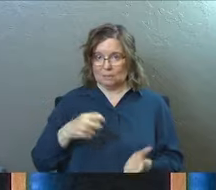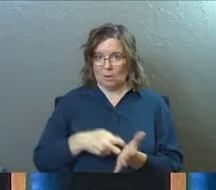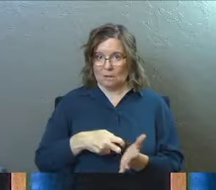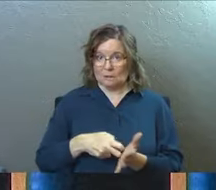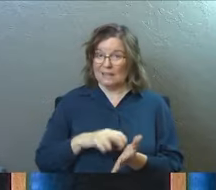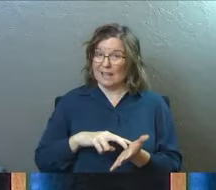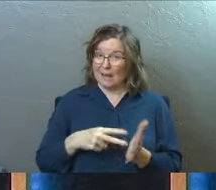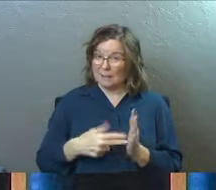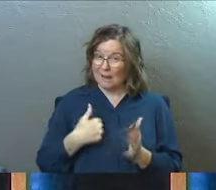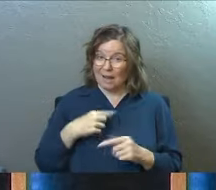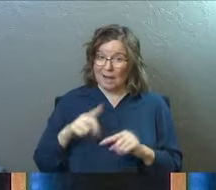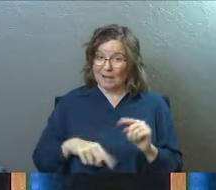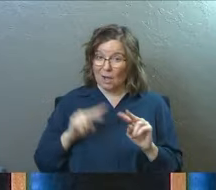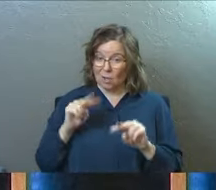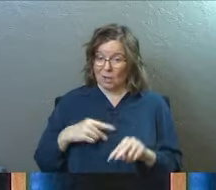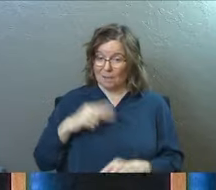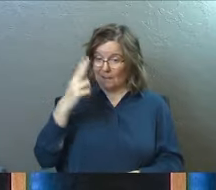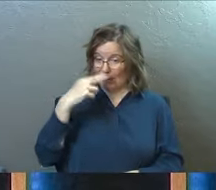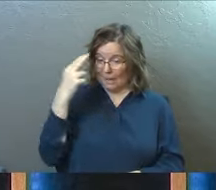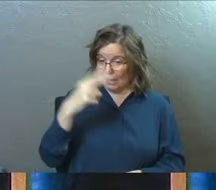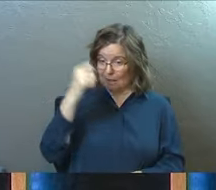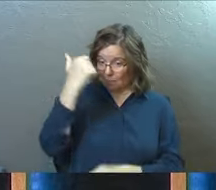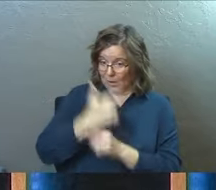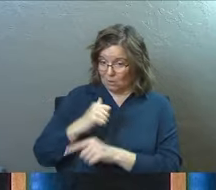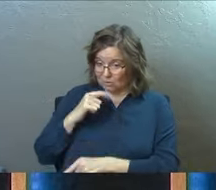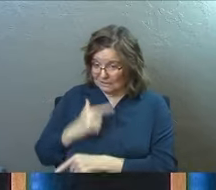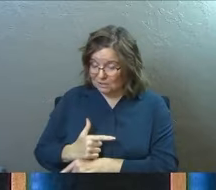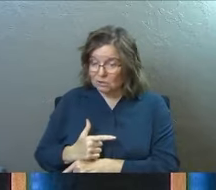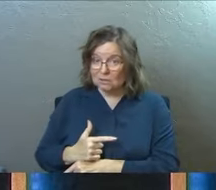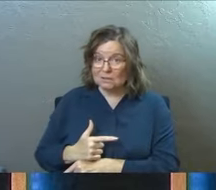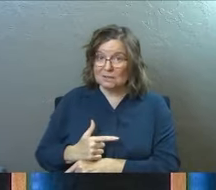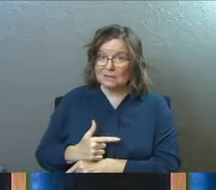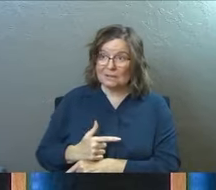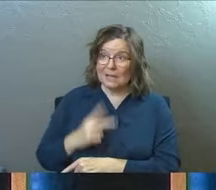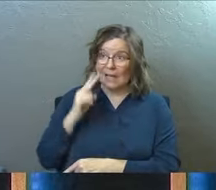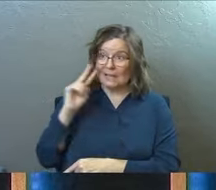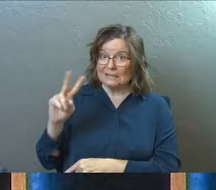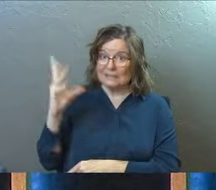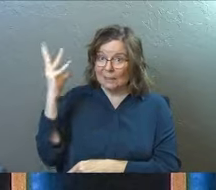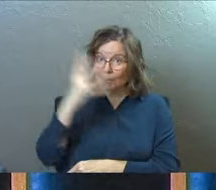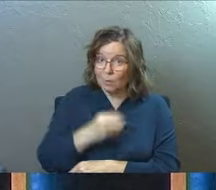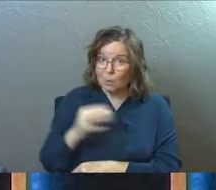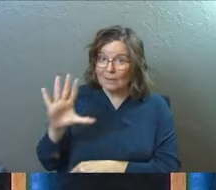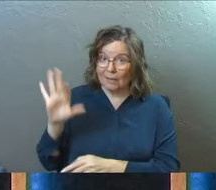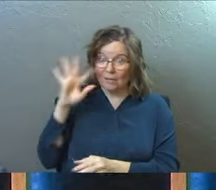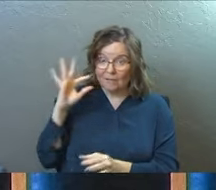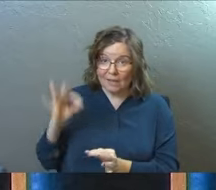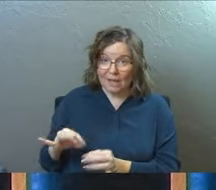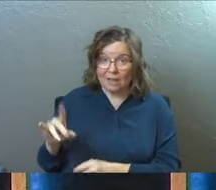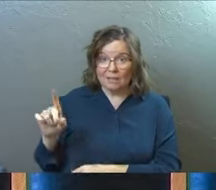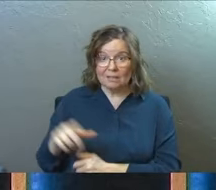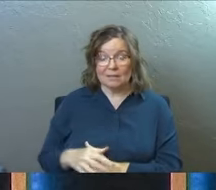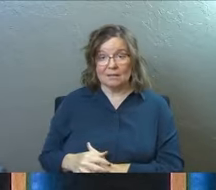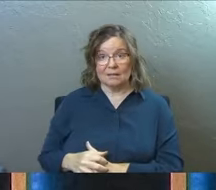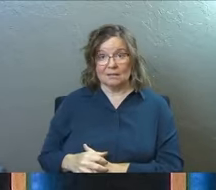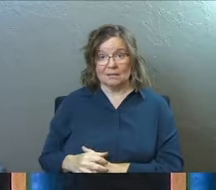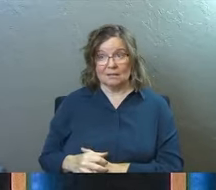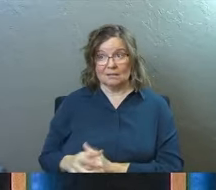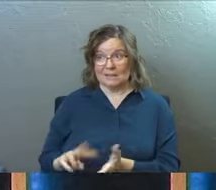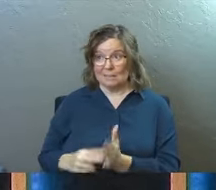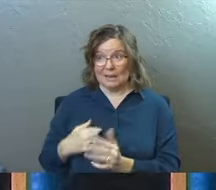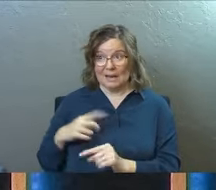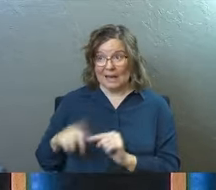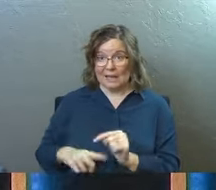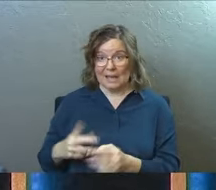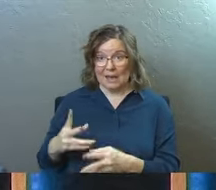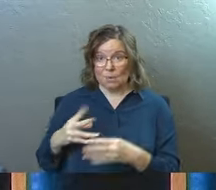Does that mean I can't look at my Catholic brothers and sisters and see beauty in their faith? Does that